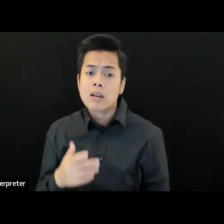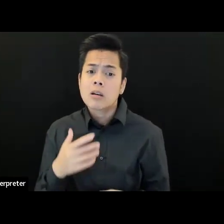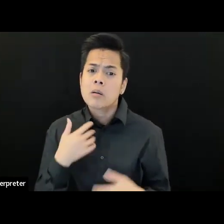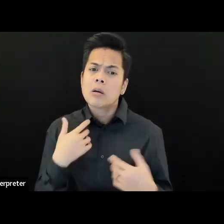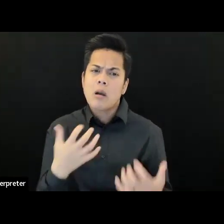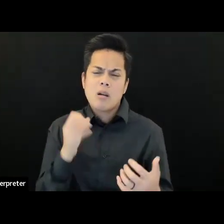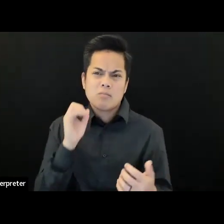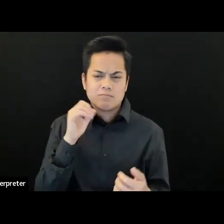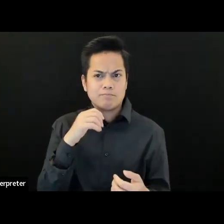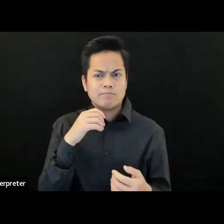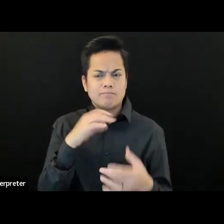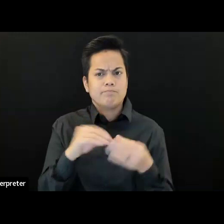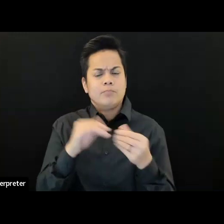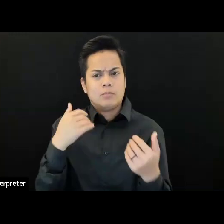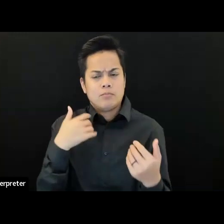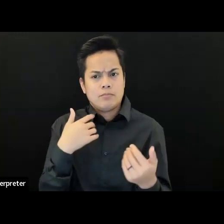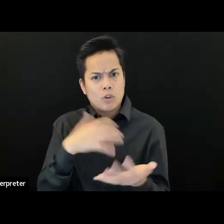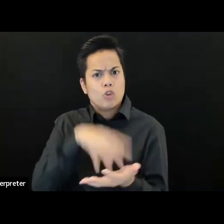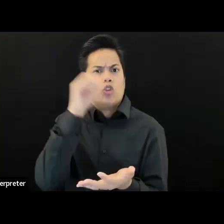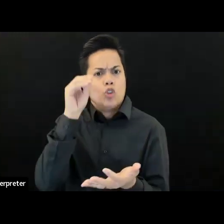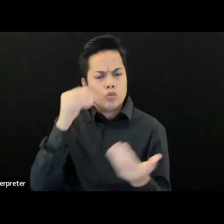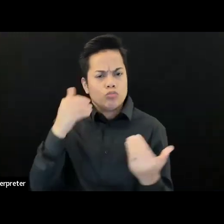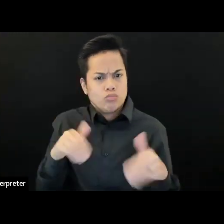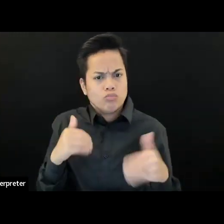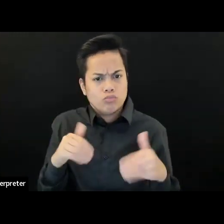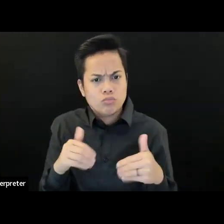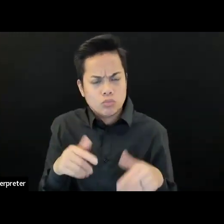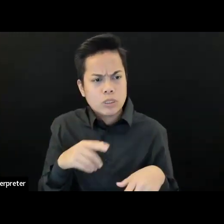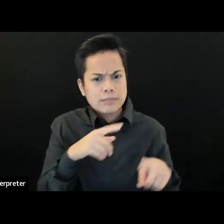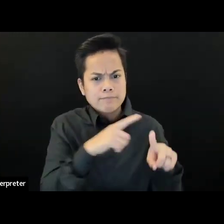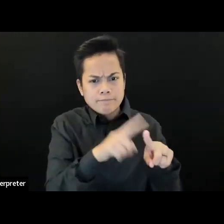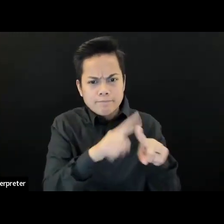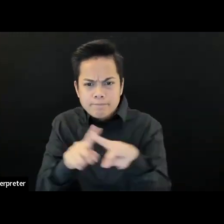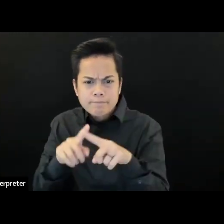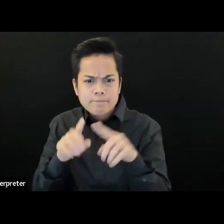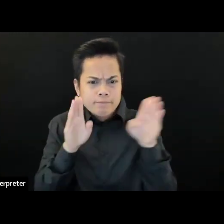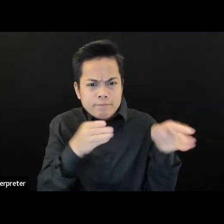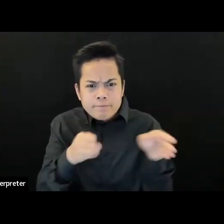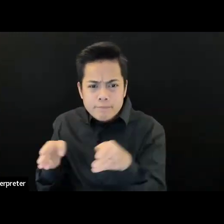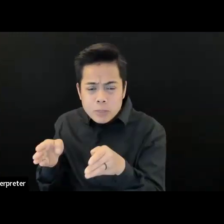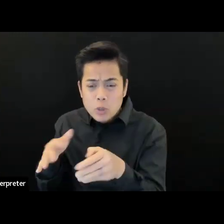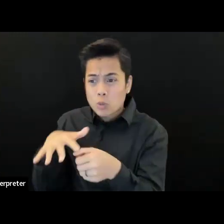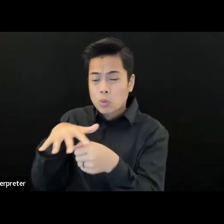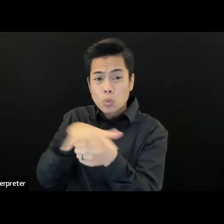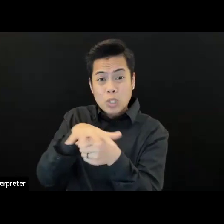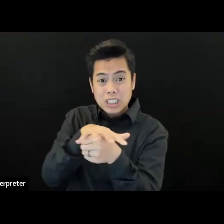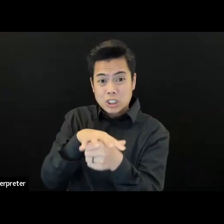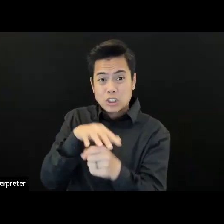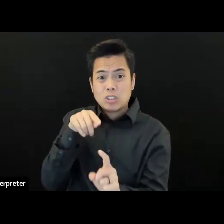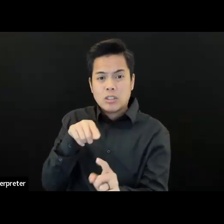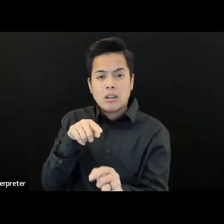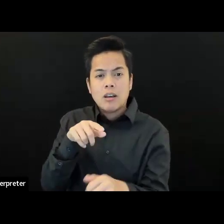location. And Dagny's talked a little bit about this, but you know, people just want to feel a really homey